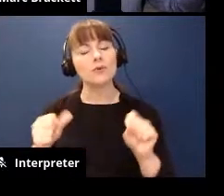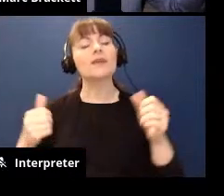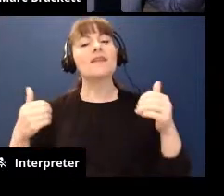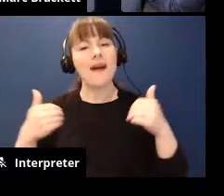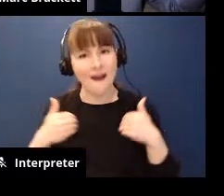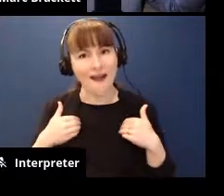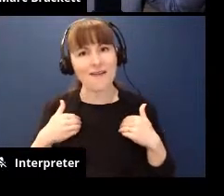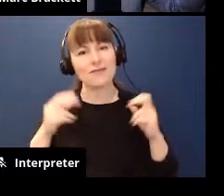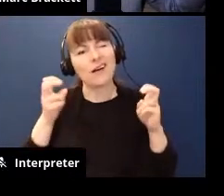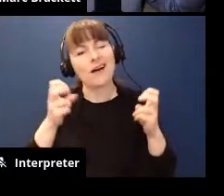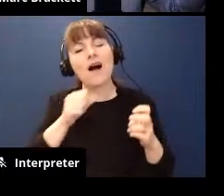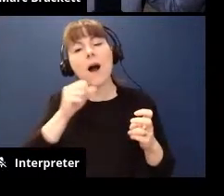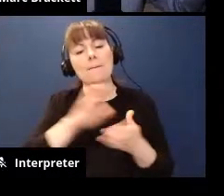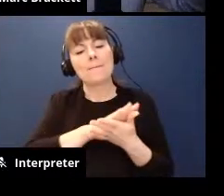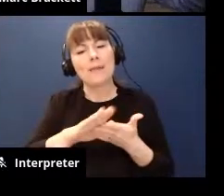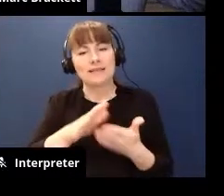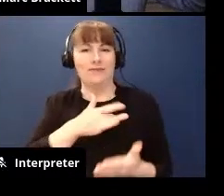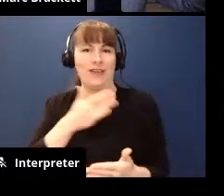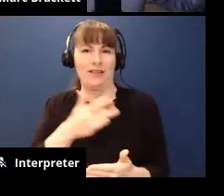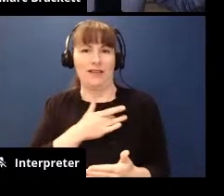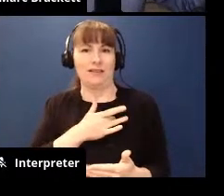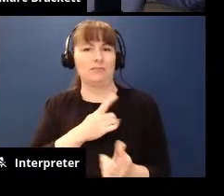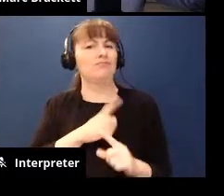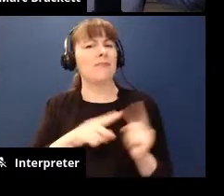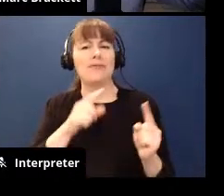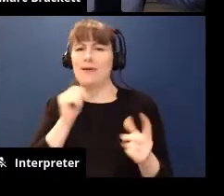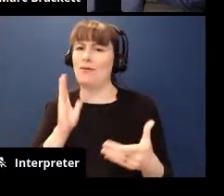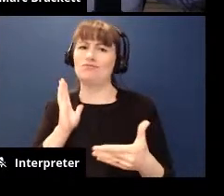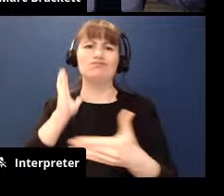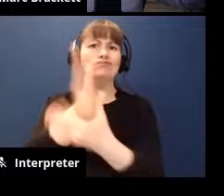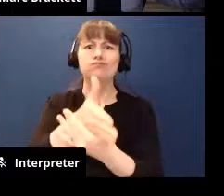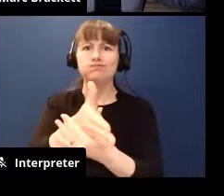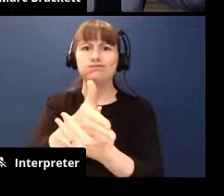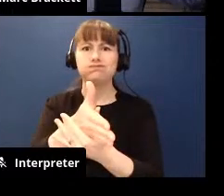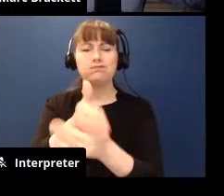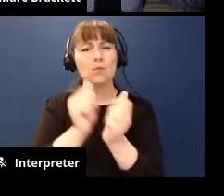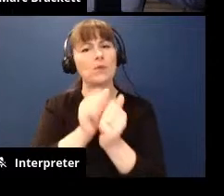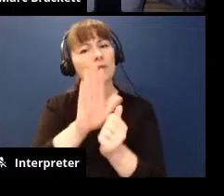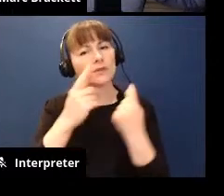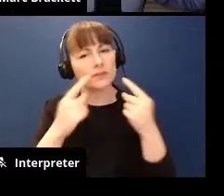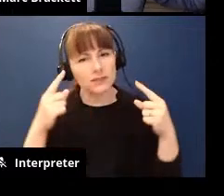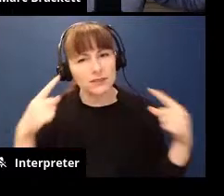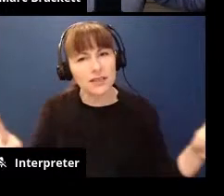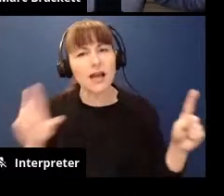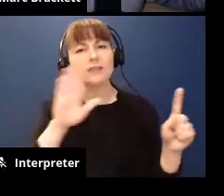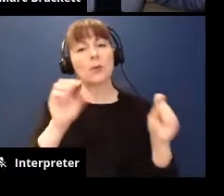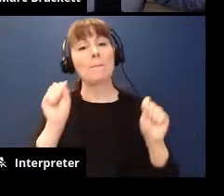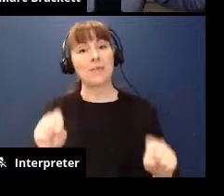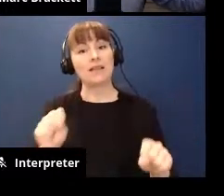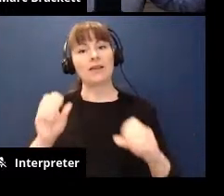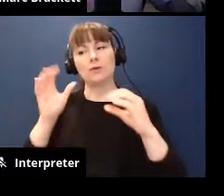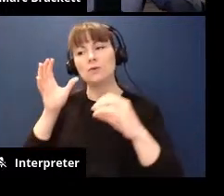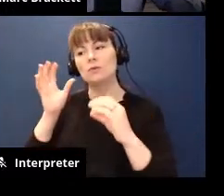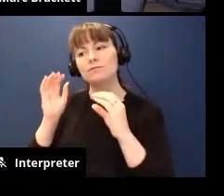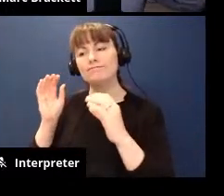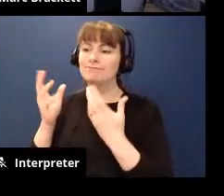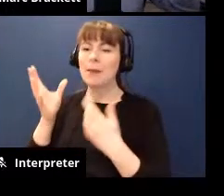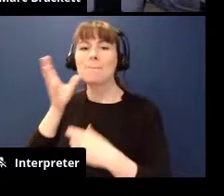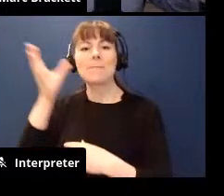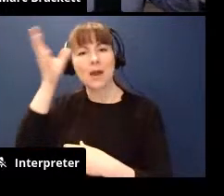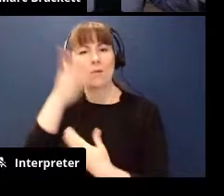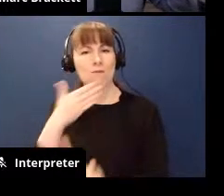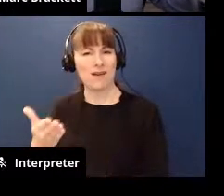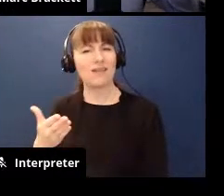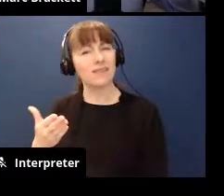unpleasant feelings and they don't interfere like with your success and your ability to be a good parent that is like